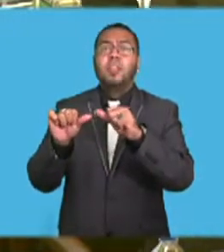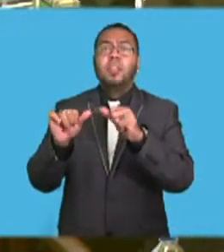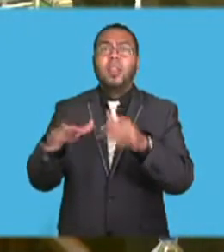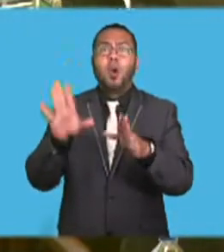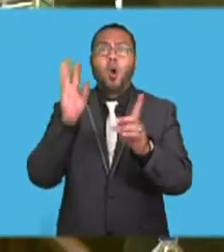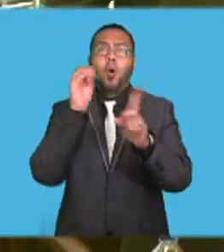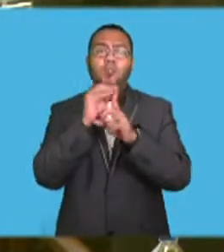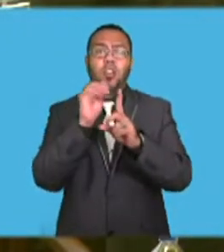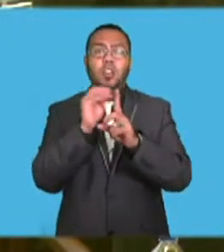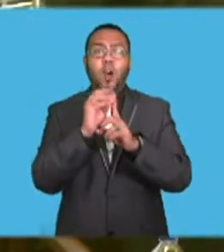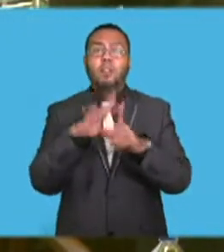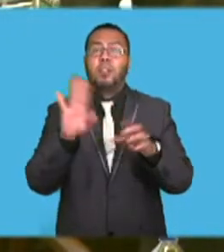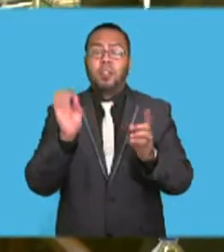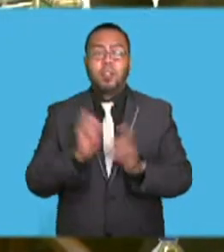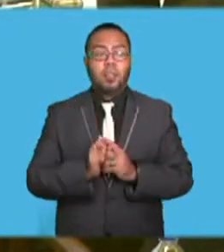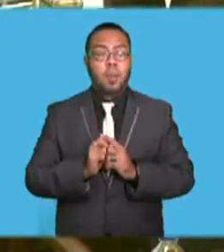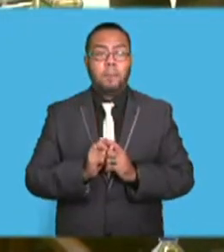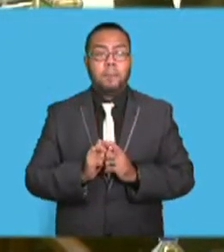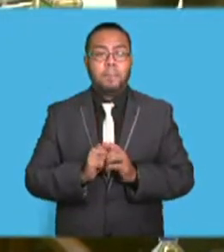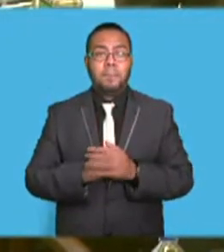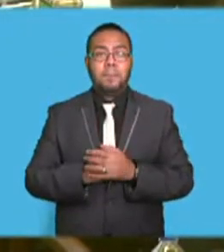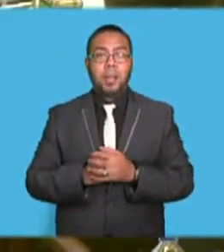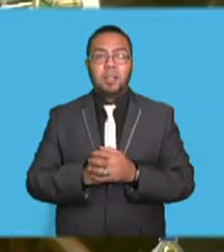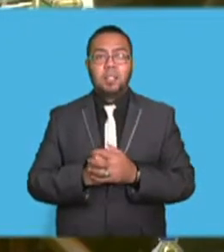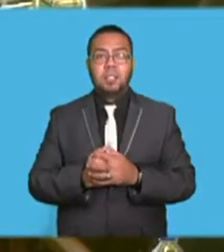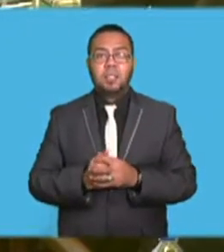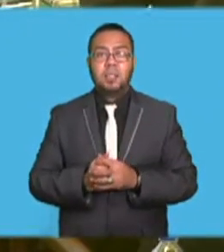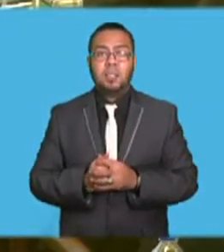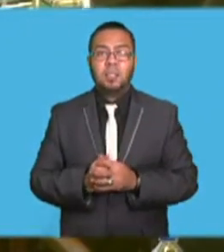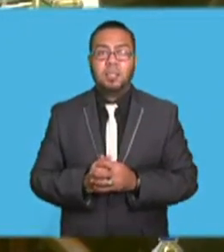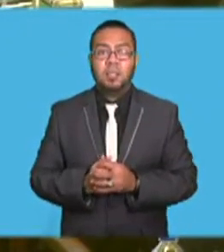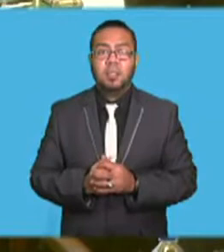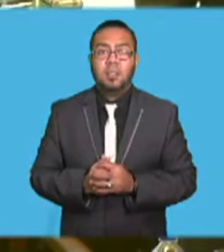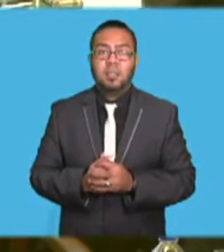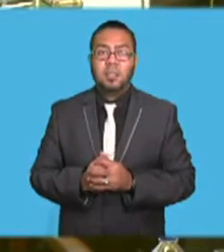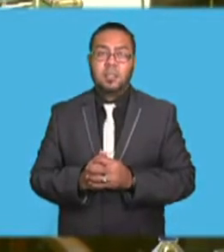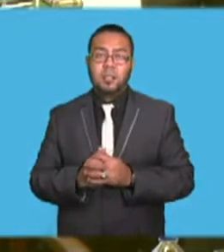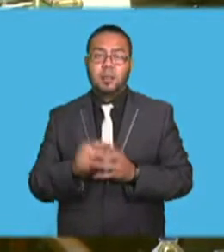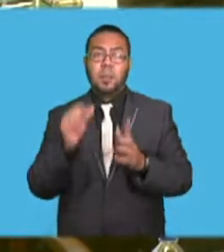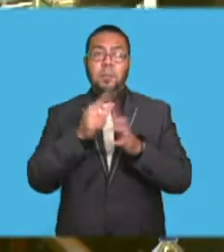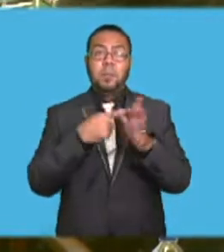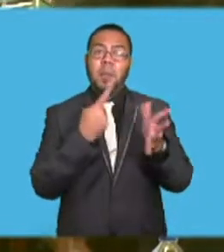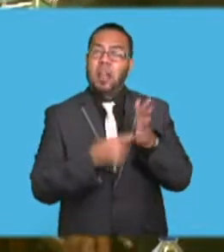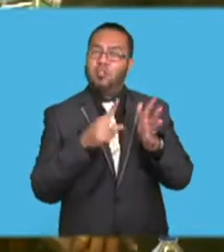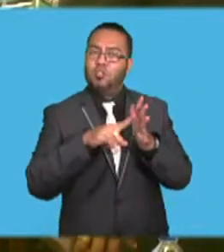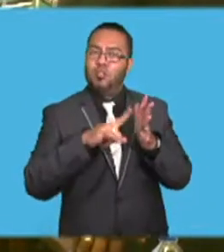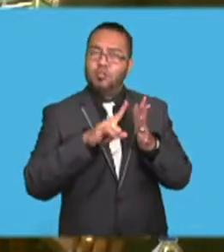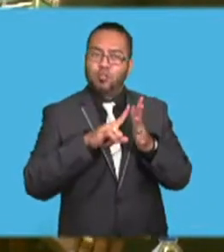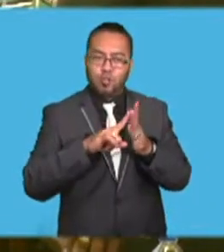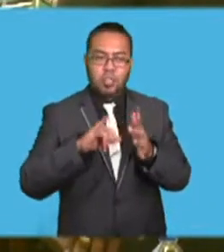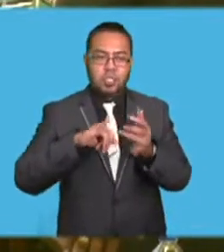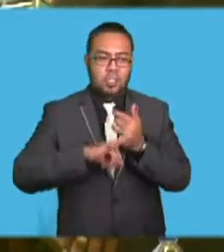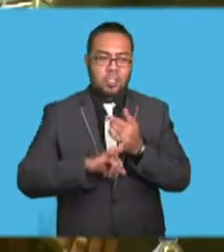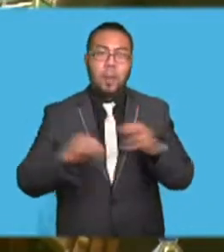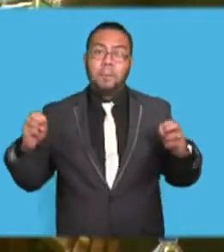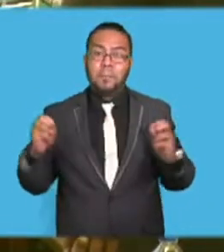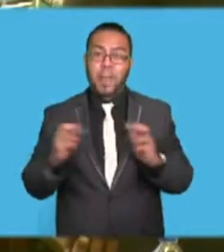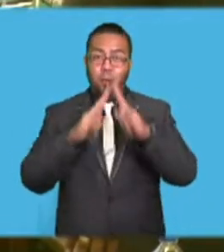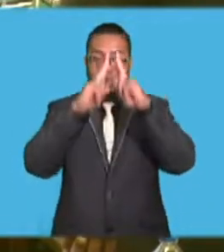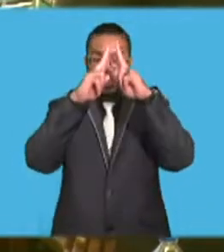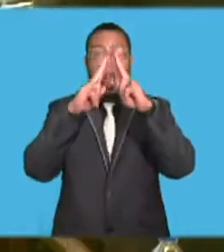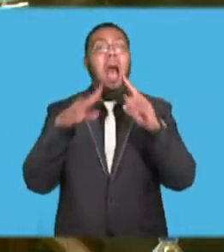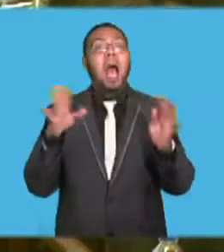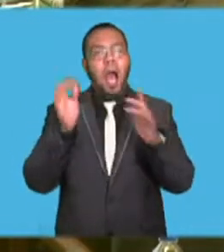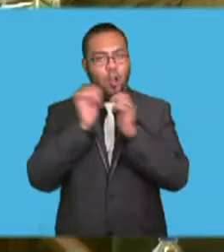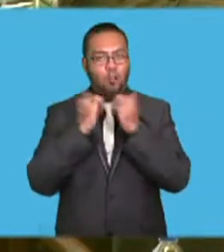this is an important thing that we should all know, especially all honourable members of this House. In the implementation of the Paris